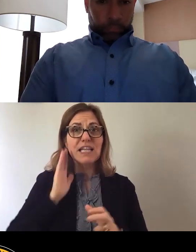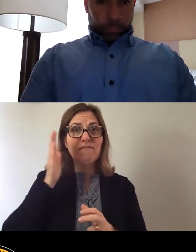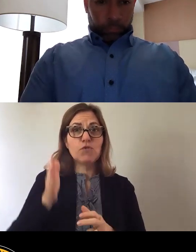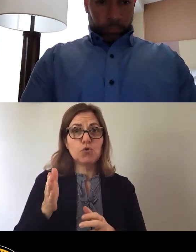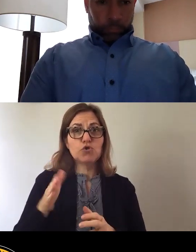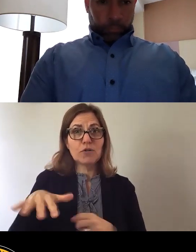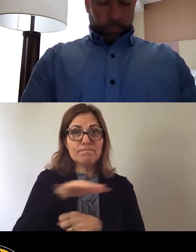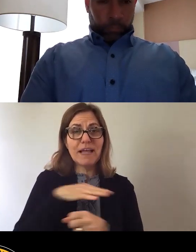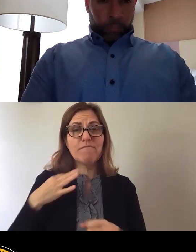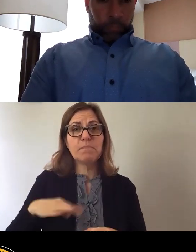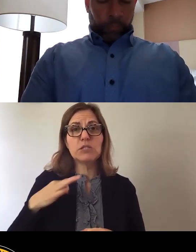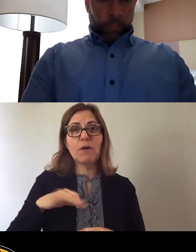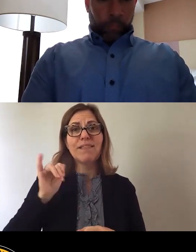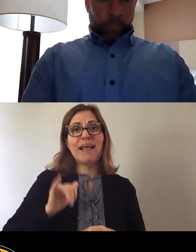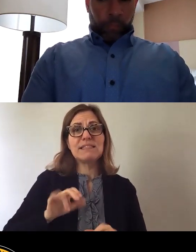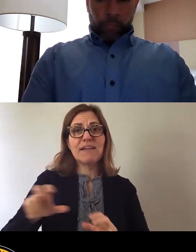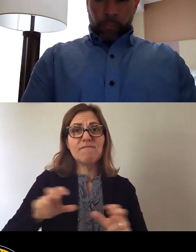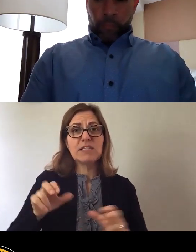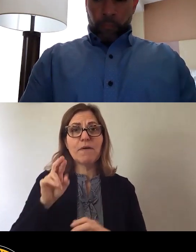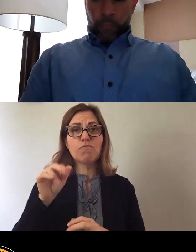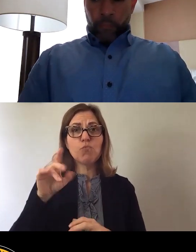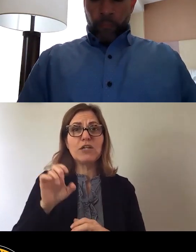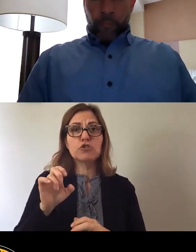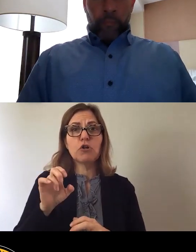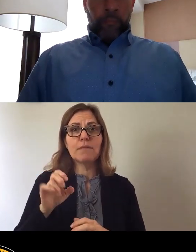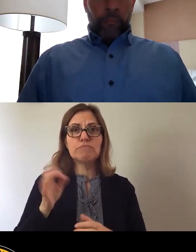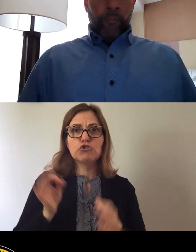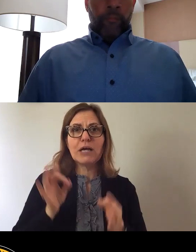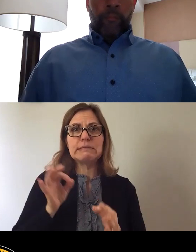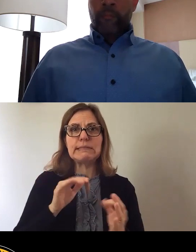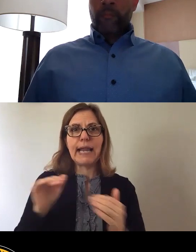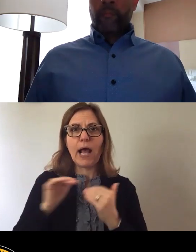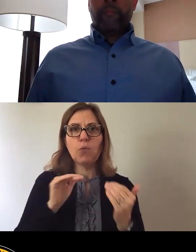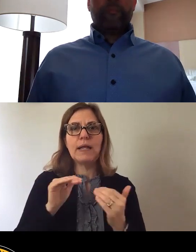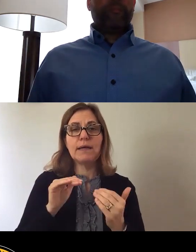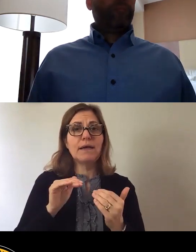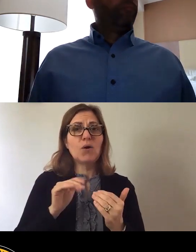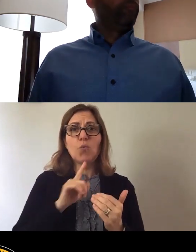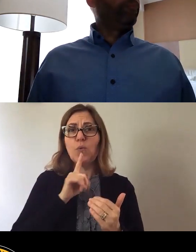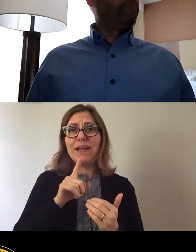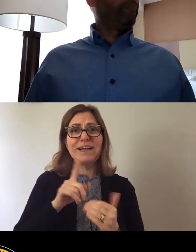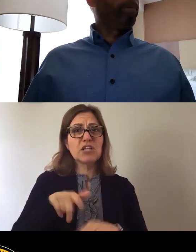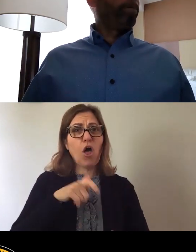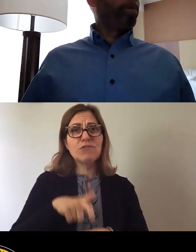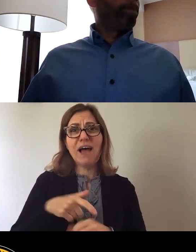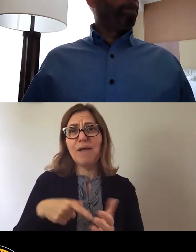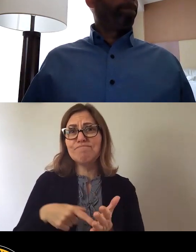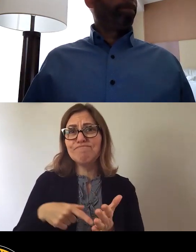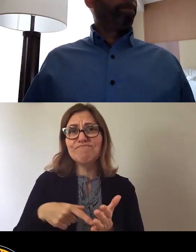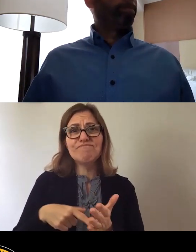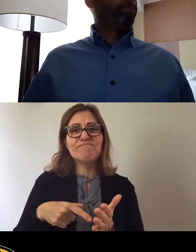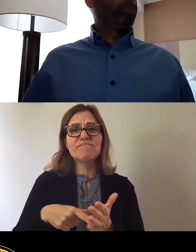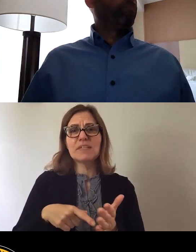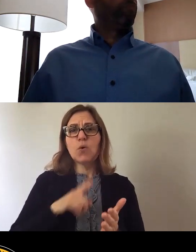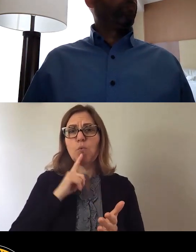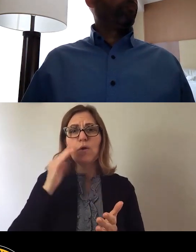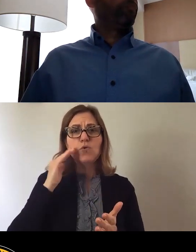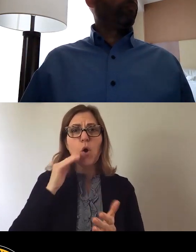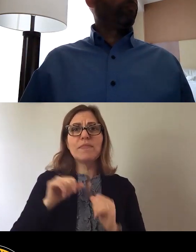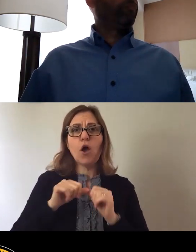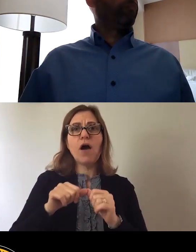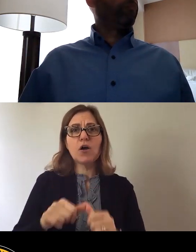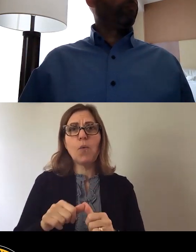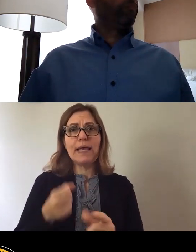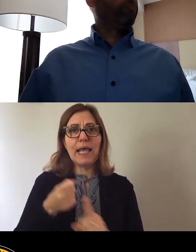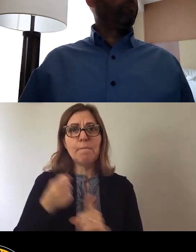an investment in racial justice and equity, and it's overdue, and it's necessary given the ongoing impact of COVID